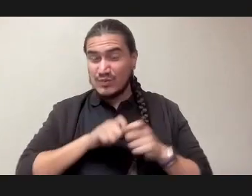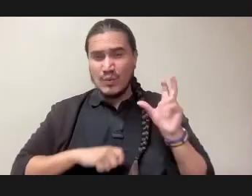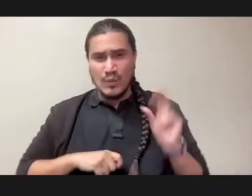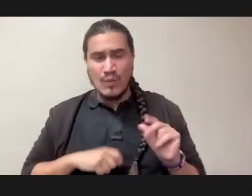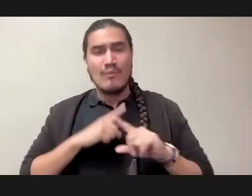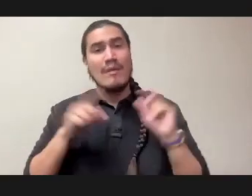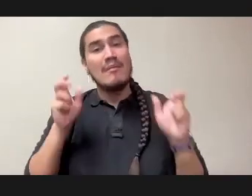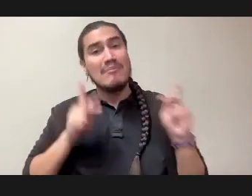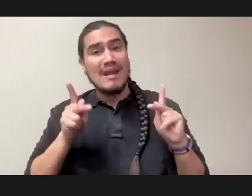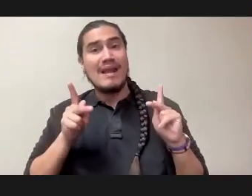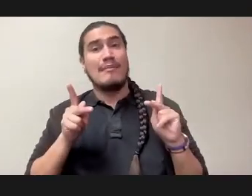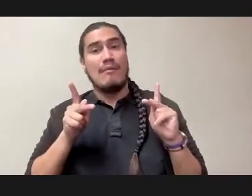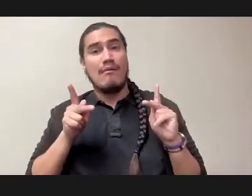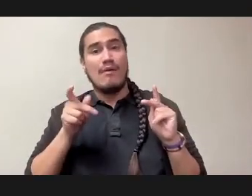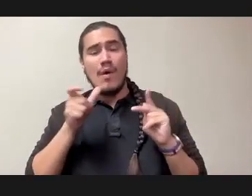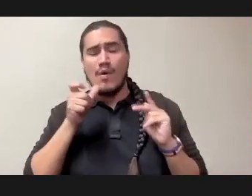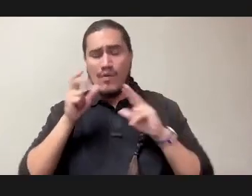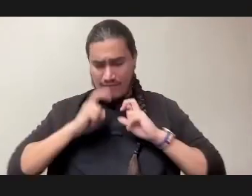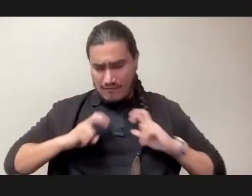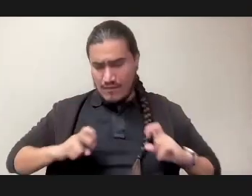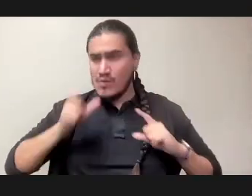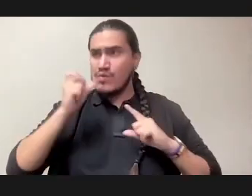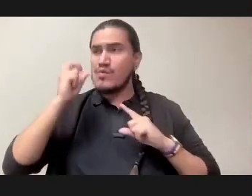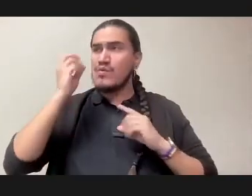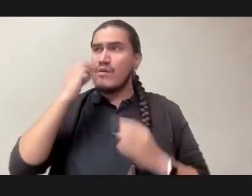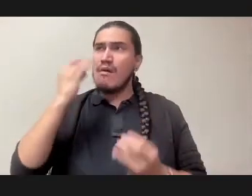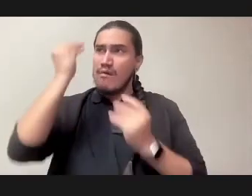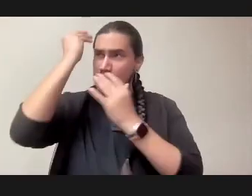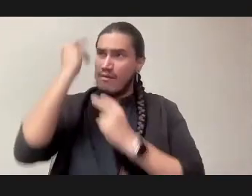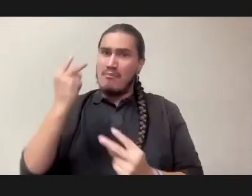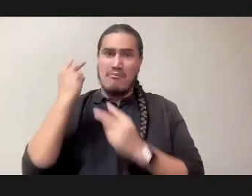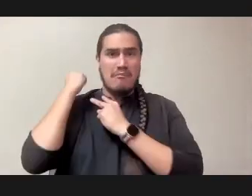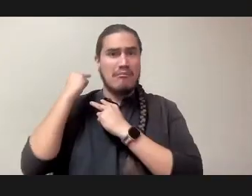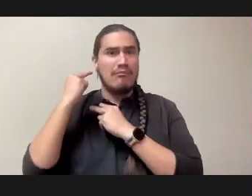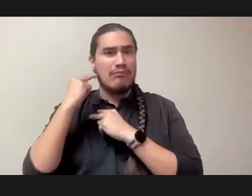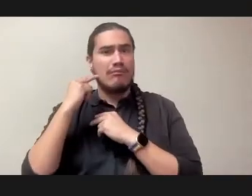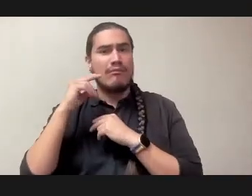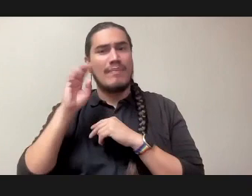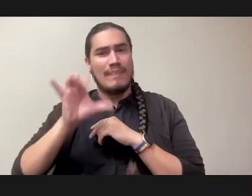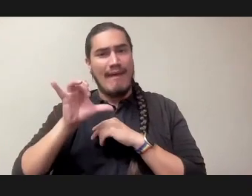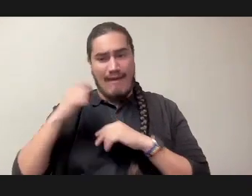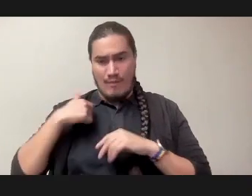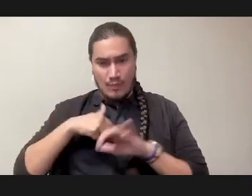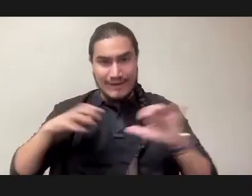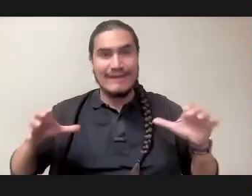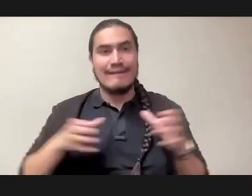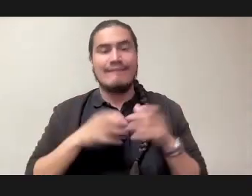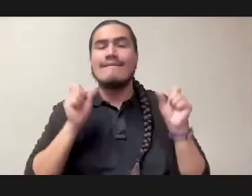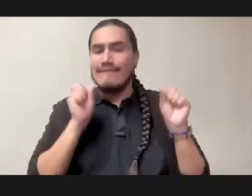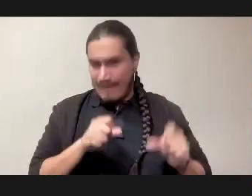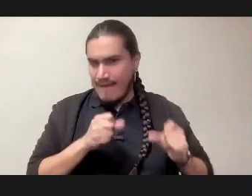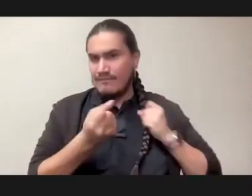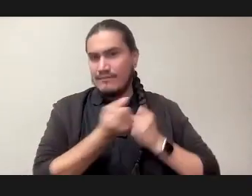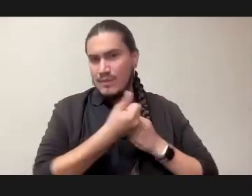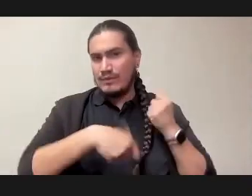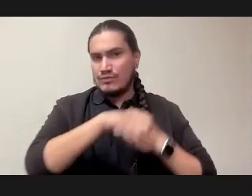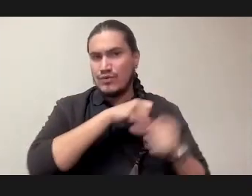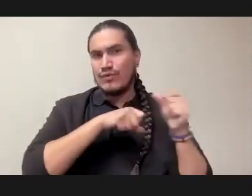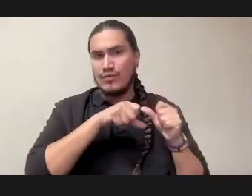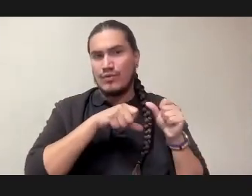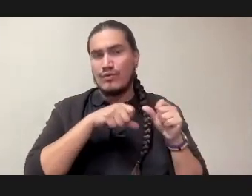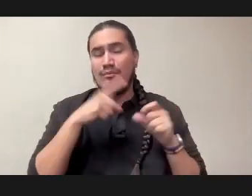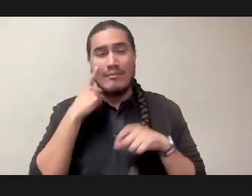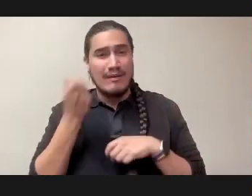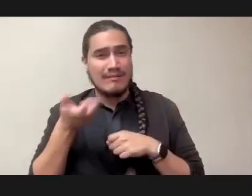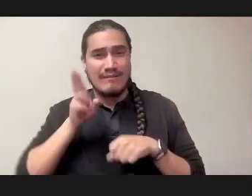about our particular shared features together. Because, and hopefully, of course, white supremacy